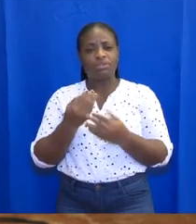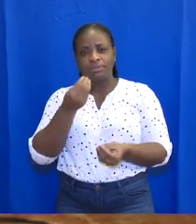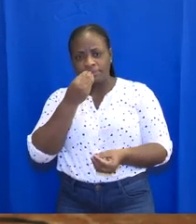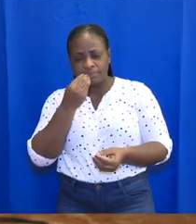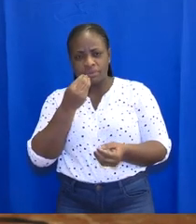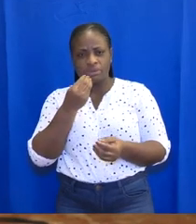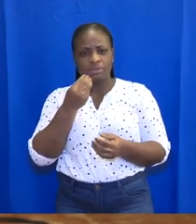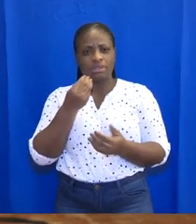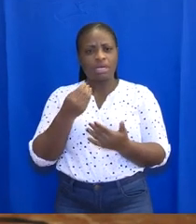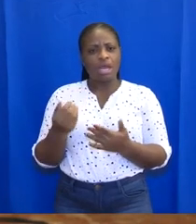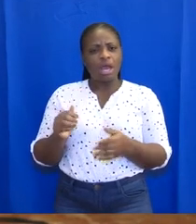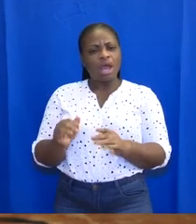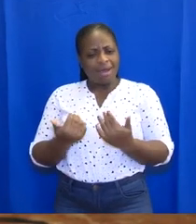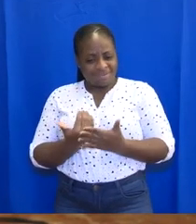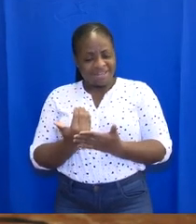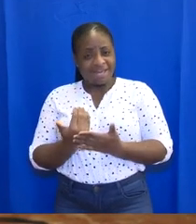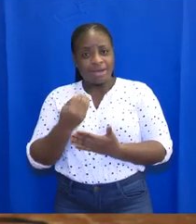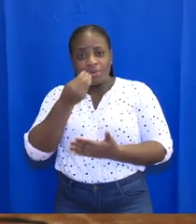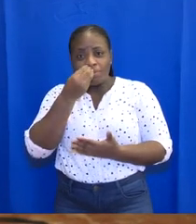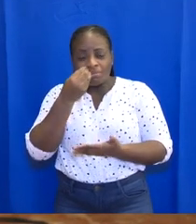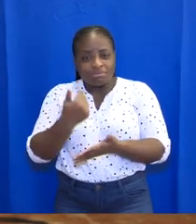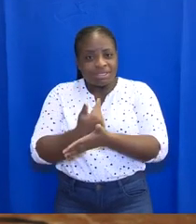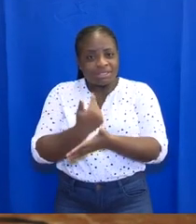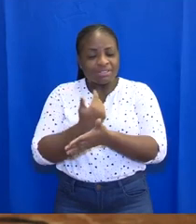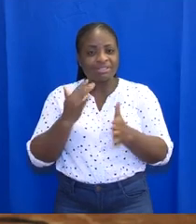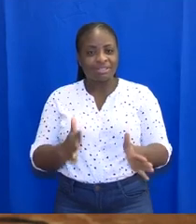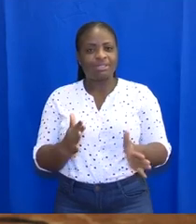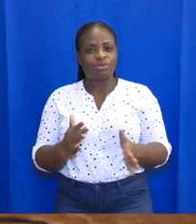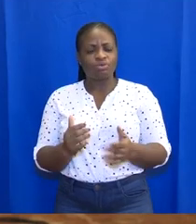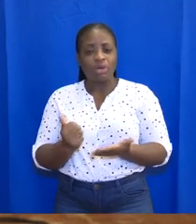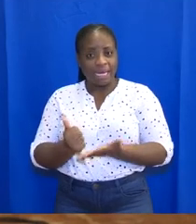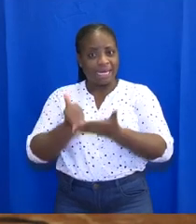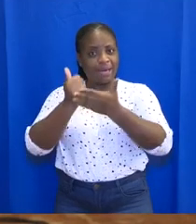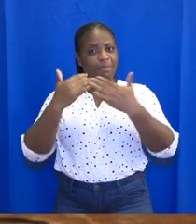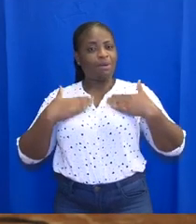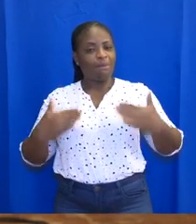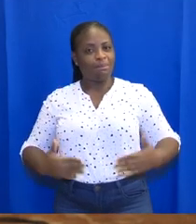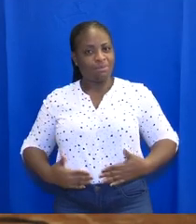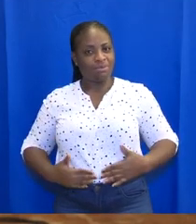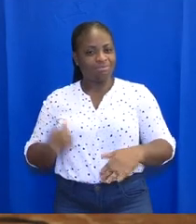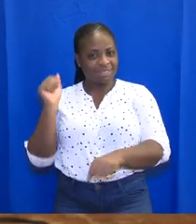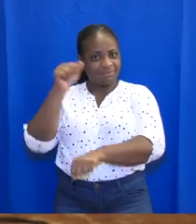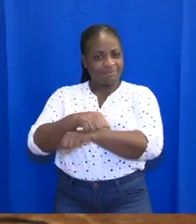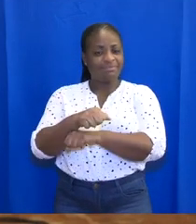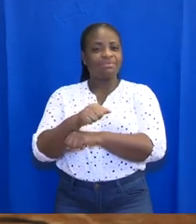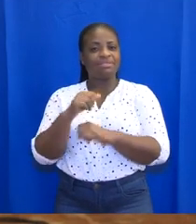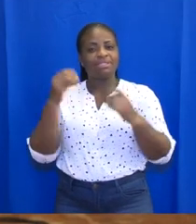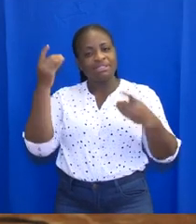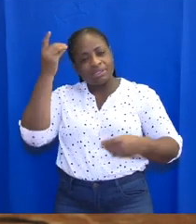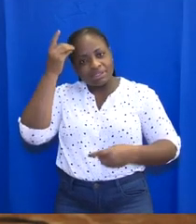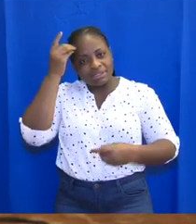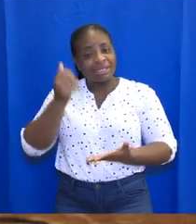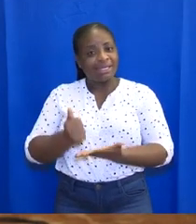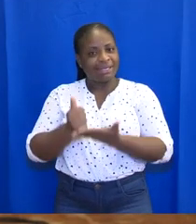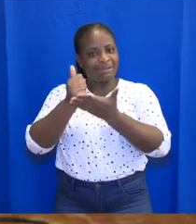patronizing our healthy Ghanaian foods, which will boost our immunity to disease and help us